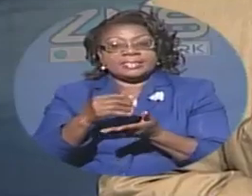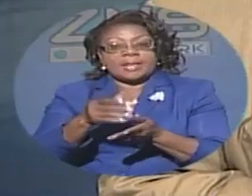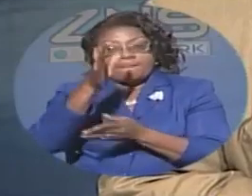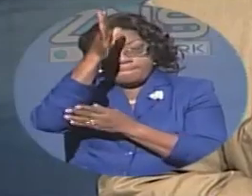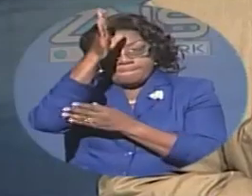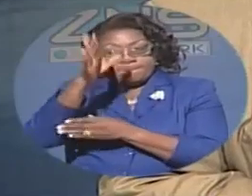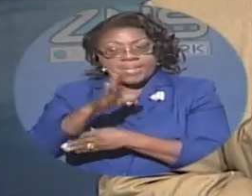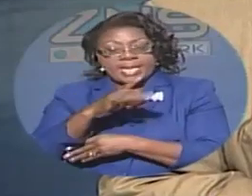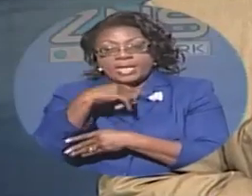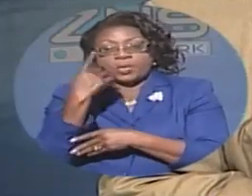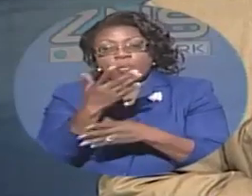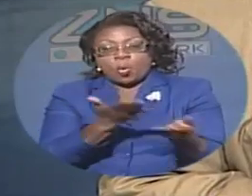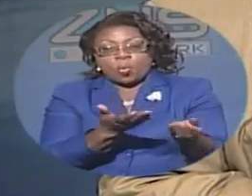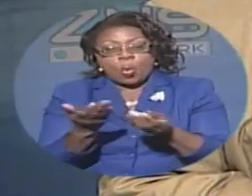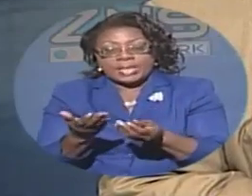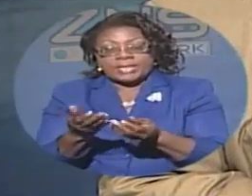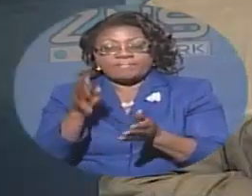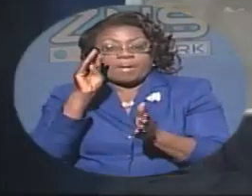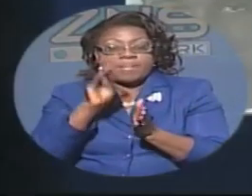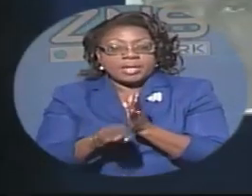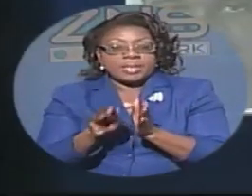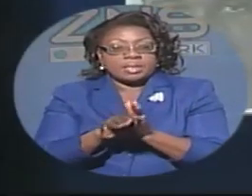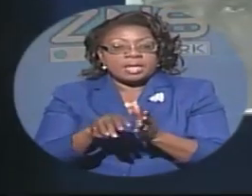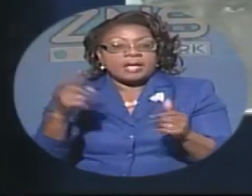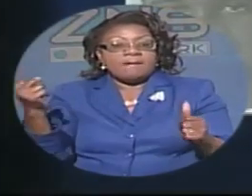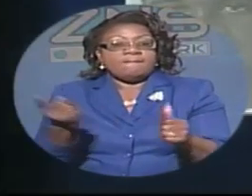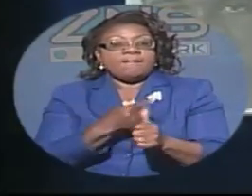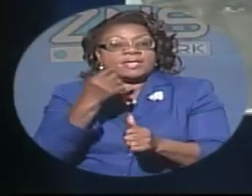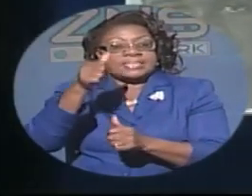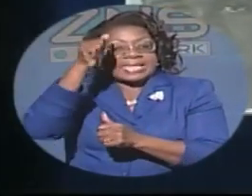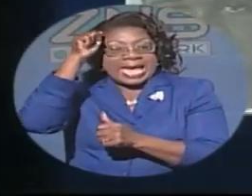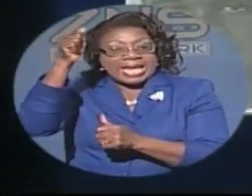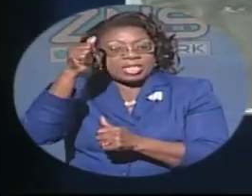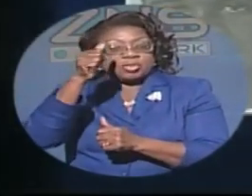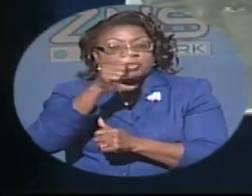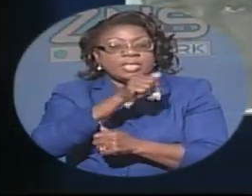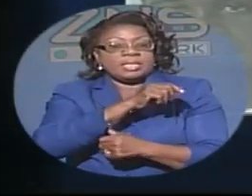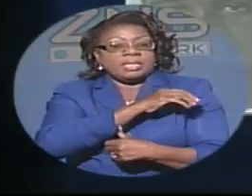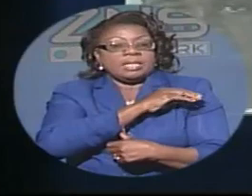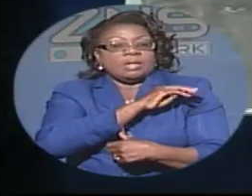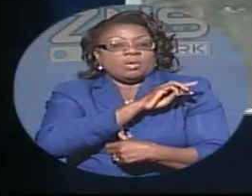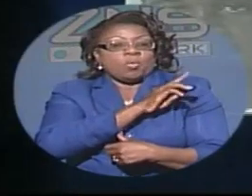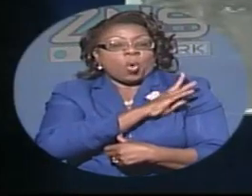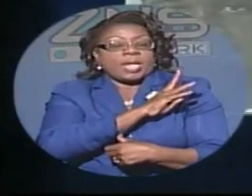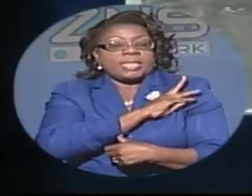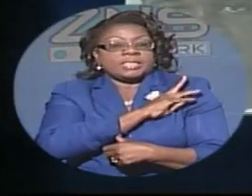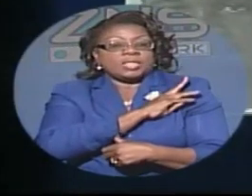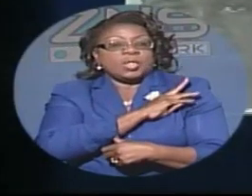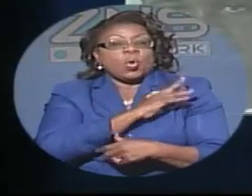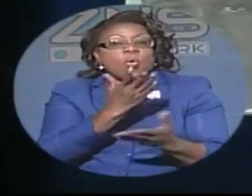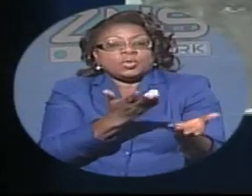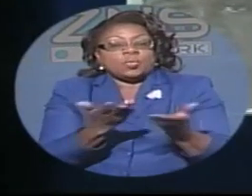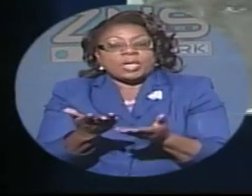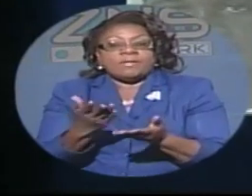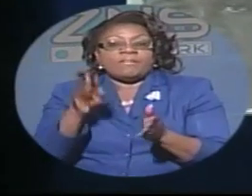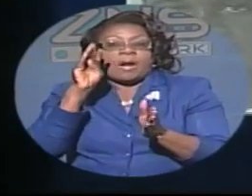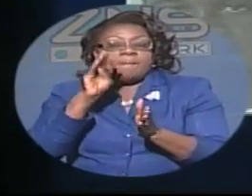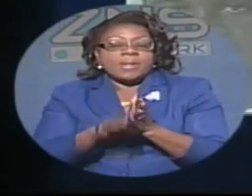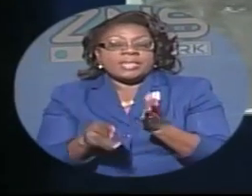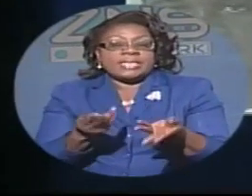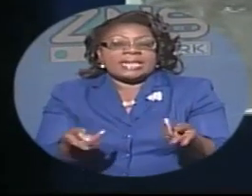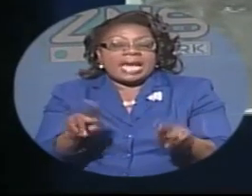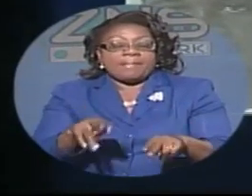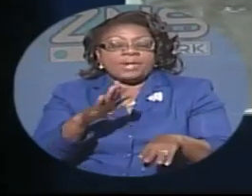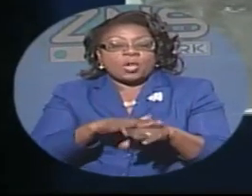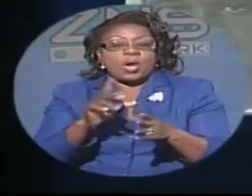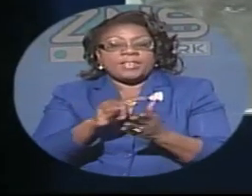murder the first one is 24 year old andre wallace alias mugs of first street wallace is wanted for a murder that happened